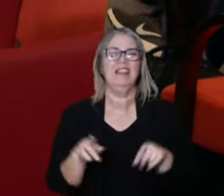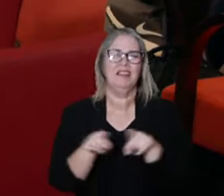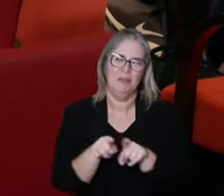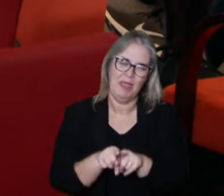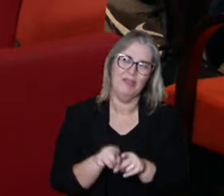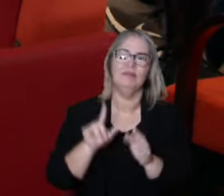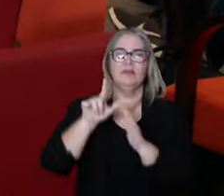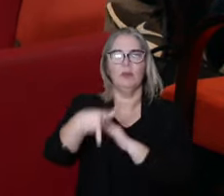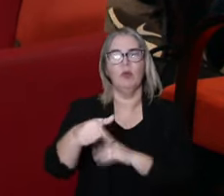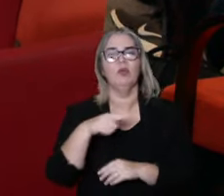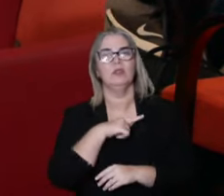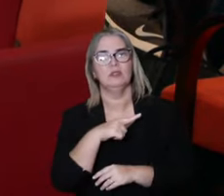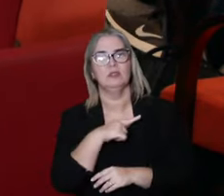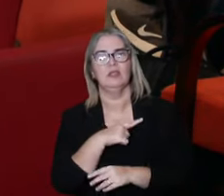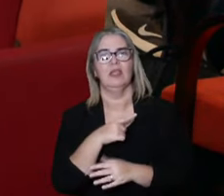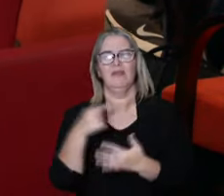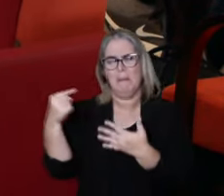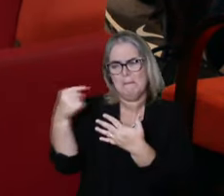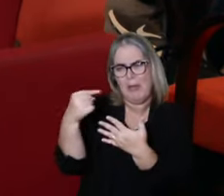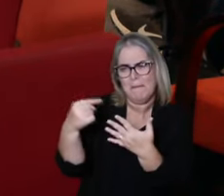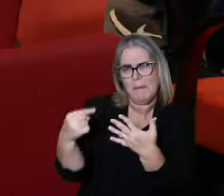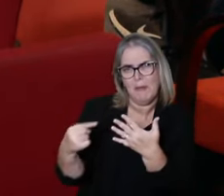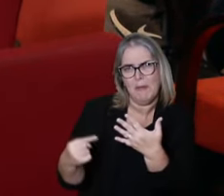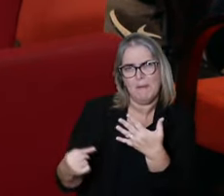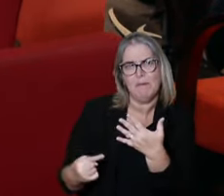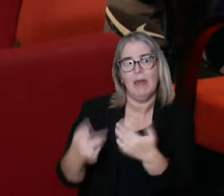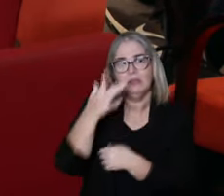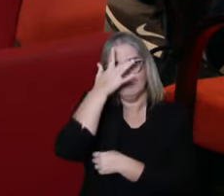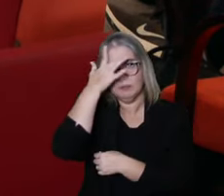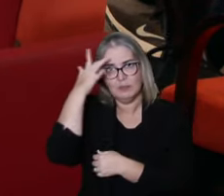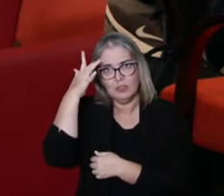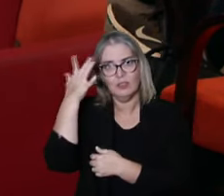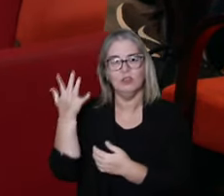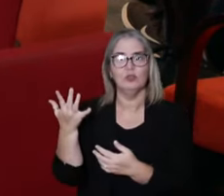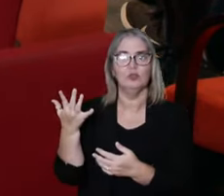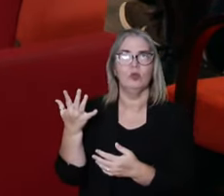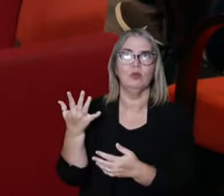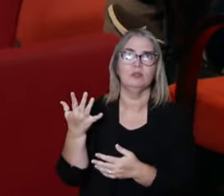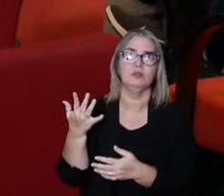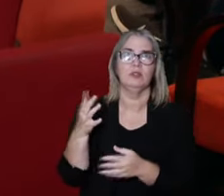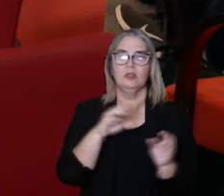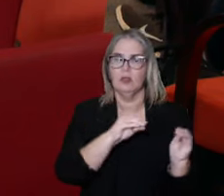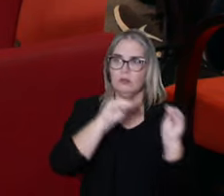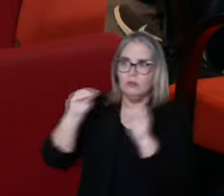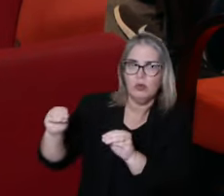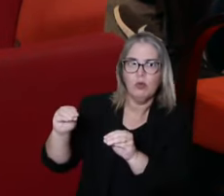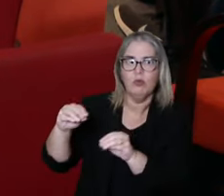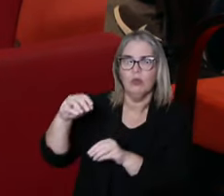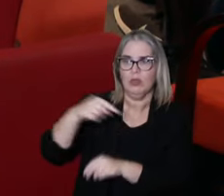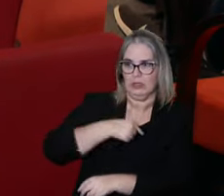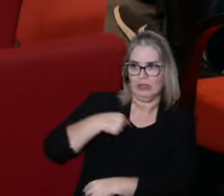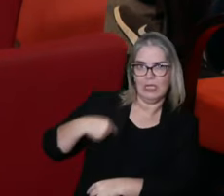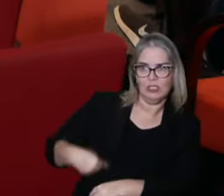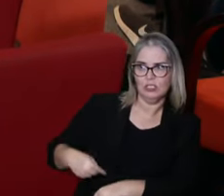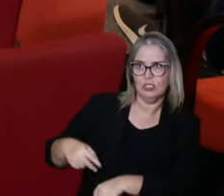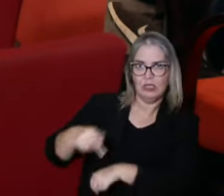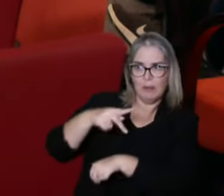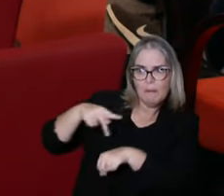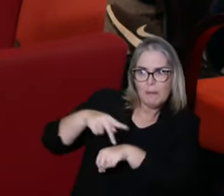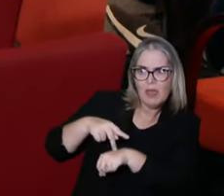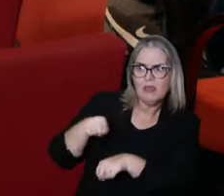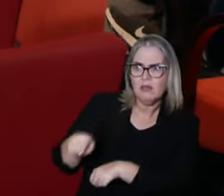collective that went to China. I know a lot of people that went for different reasons